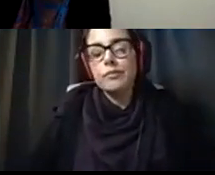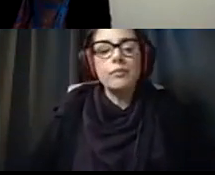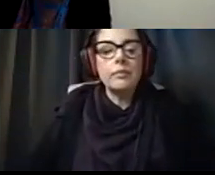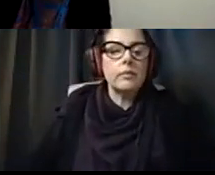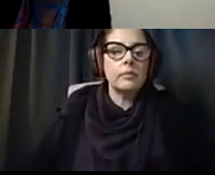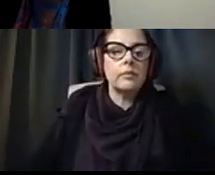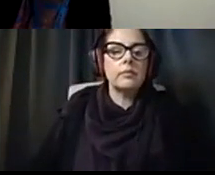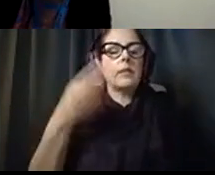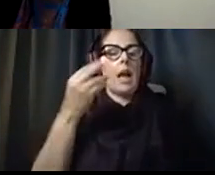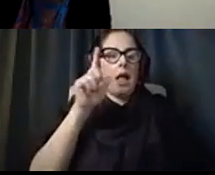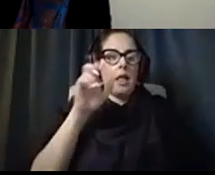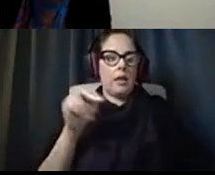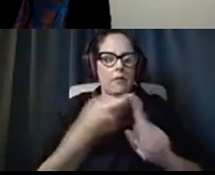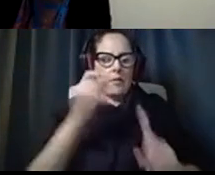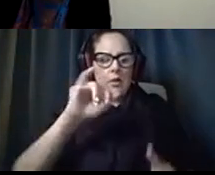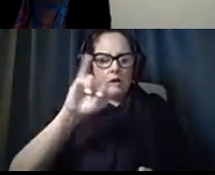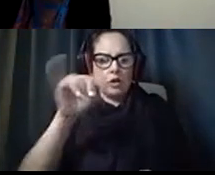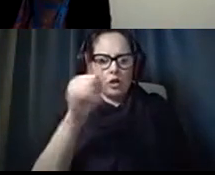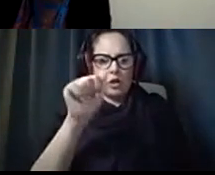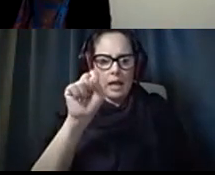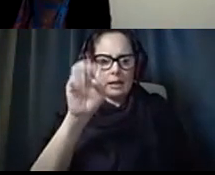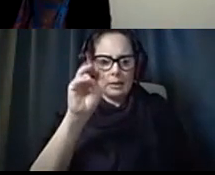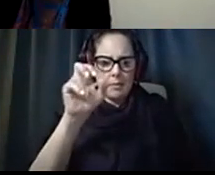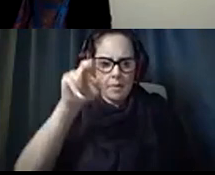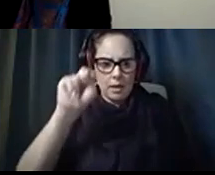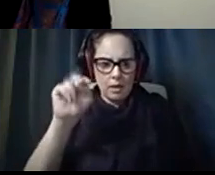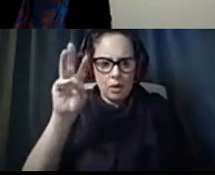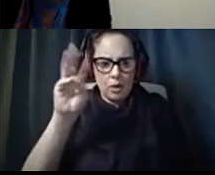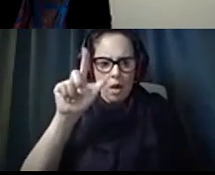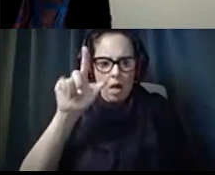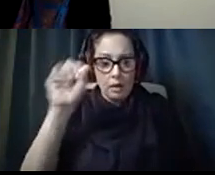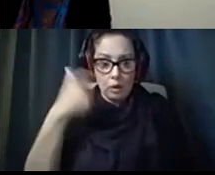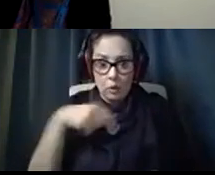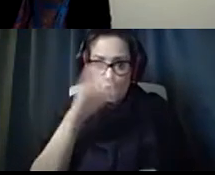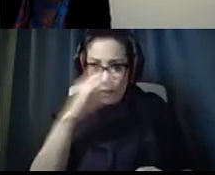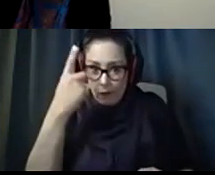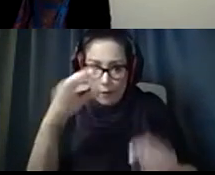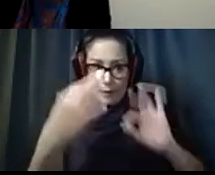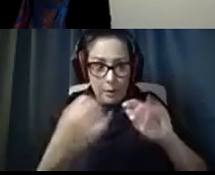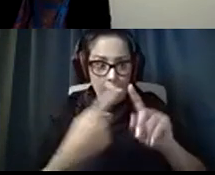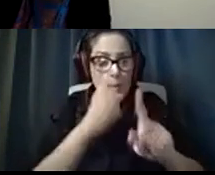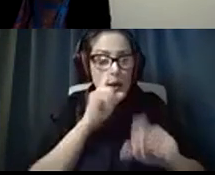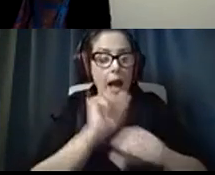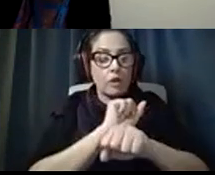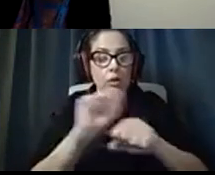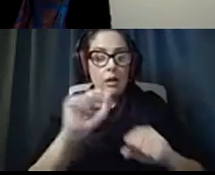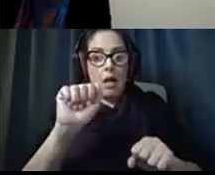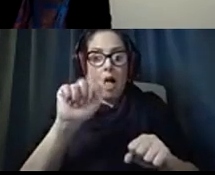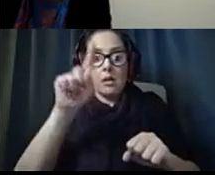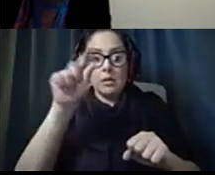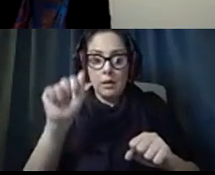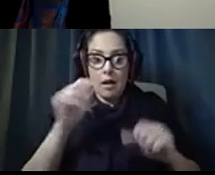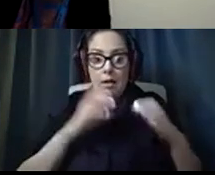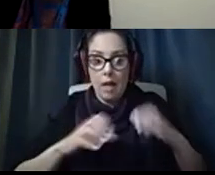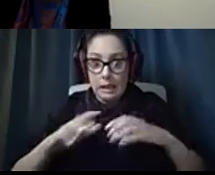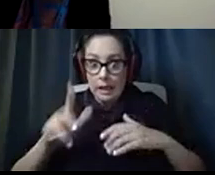And from Jasmine Wallace, are we looking for feedback from actual ALTA clients? If we are,